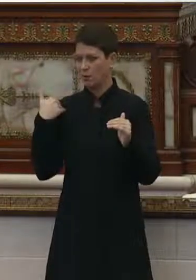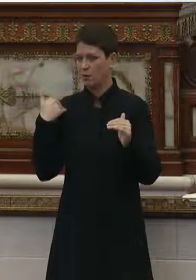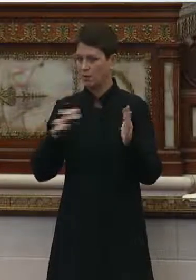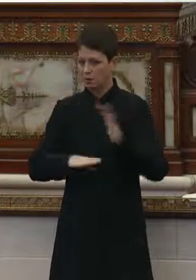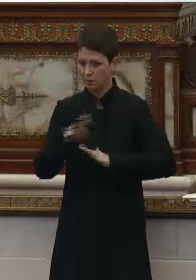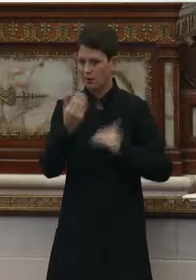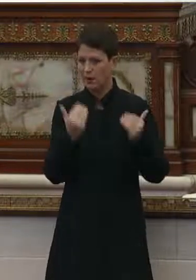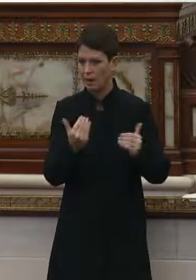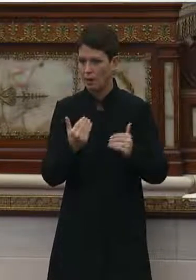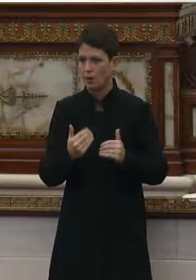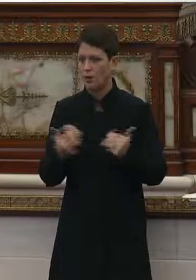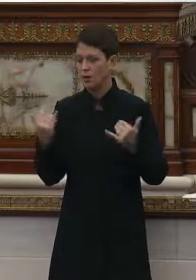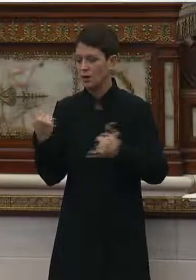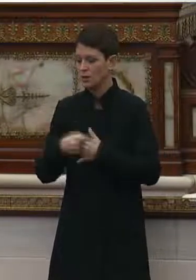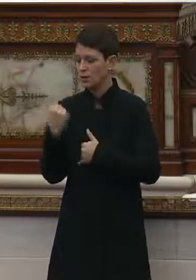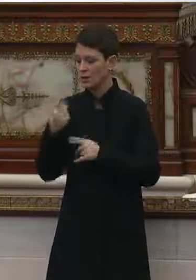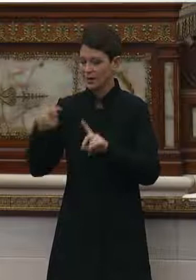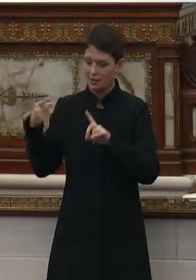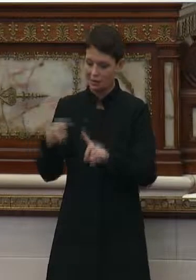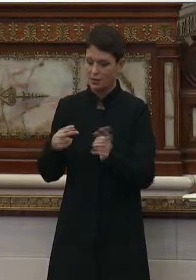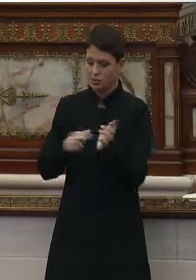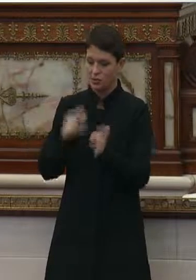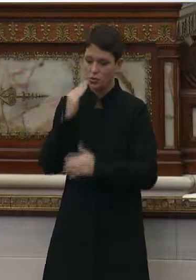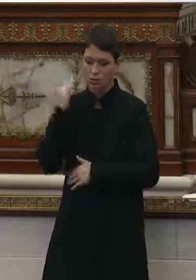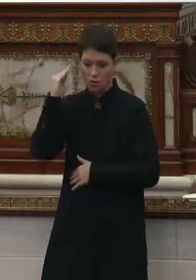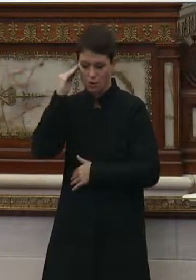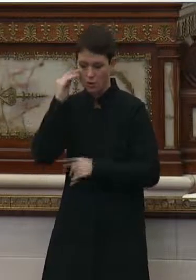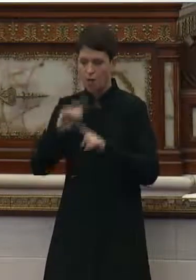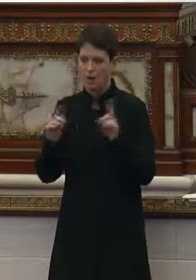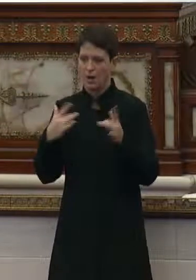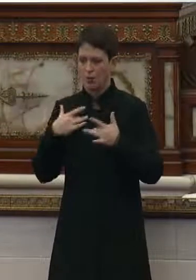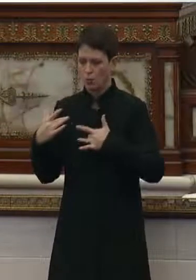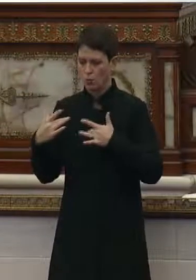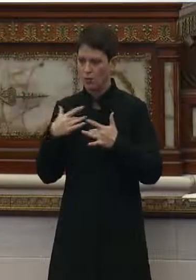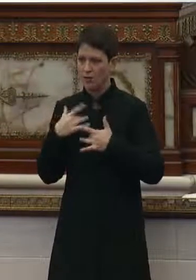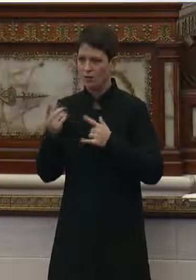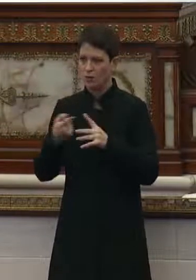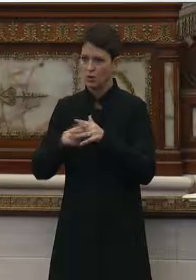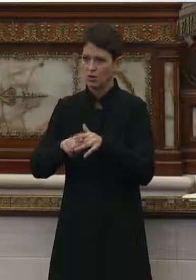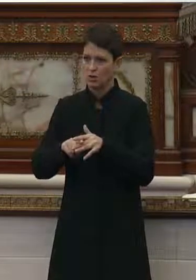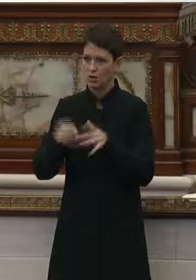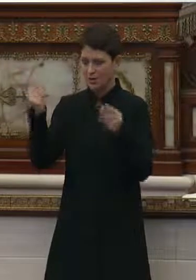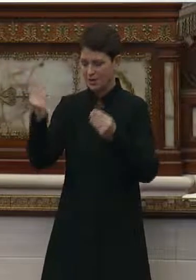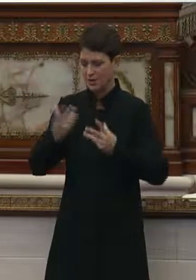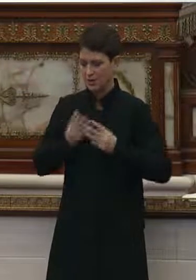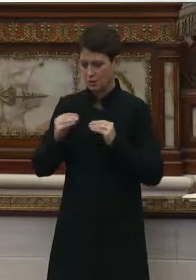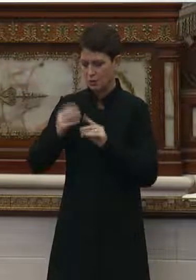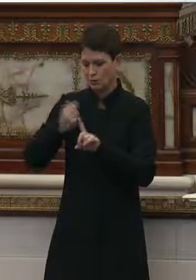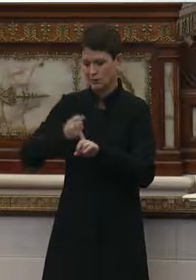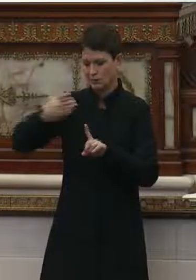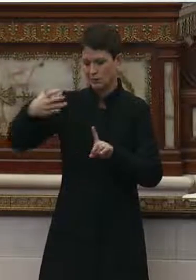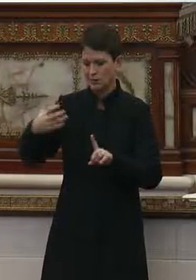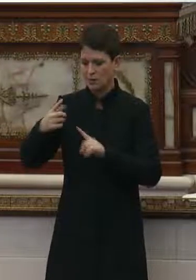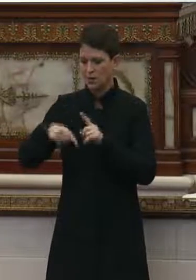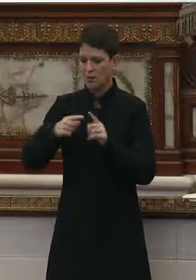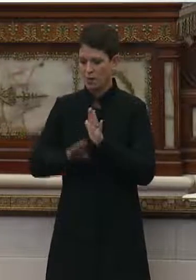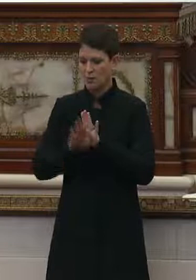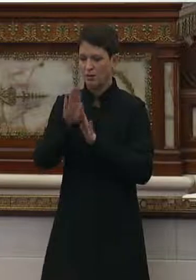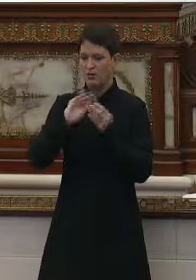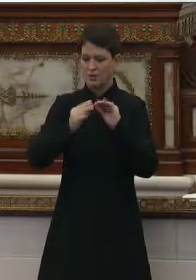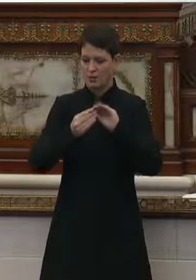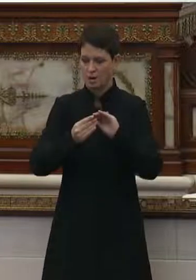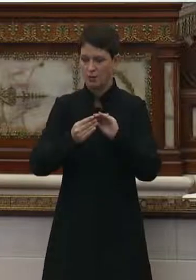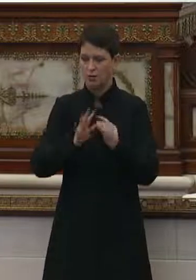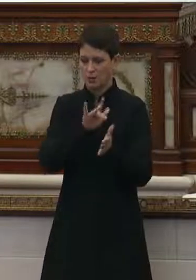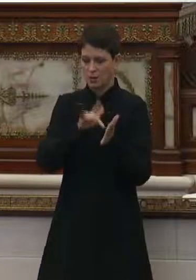is about specifically nursing homes. But I'm wondering if you could start by just telling us a little bit about the spiking cases that